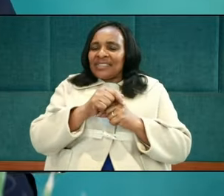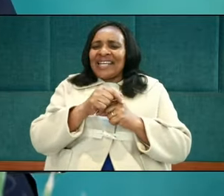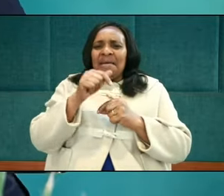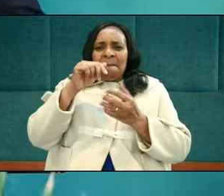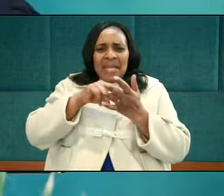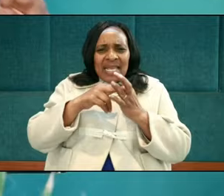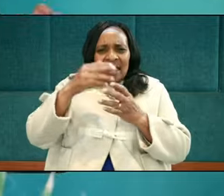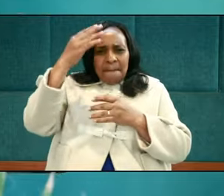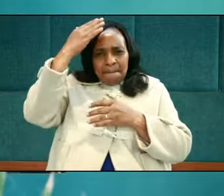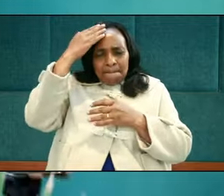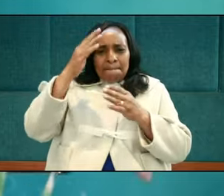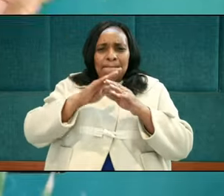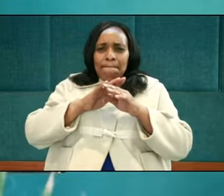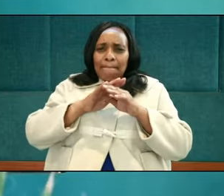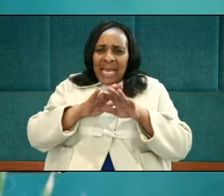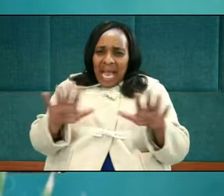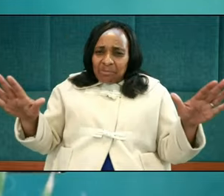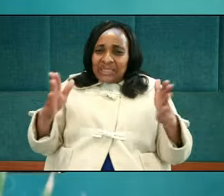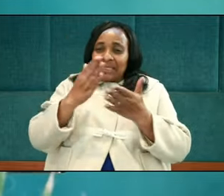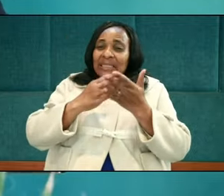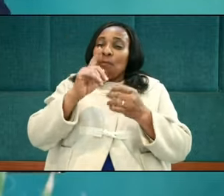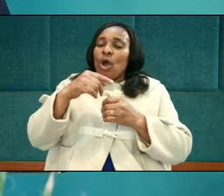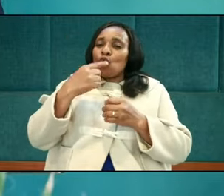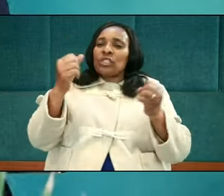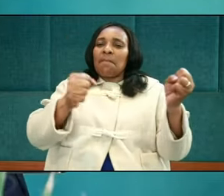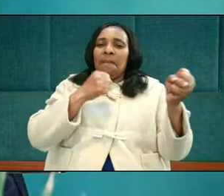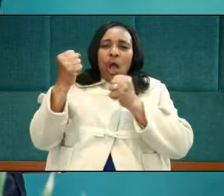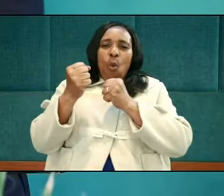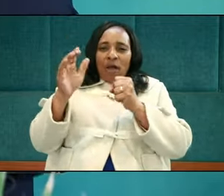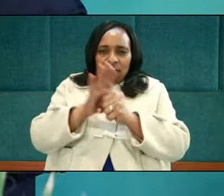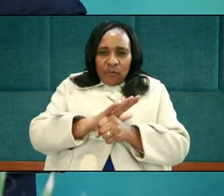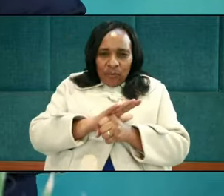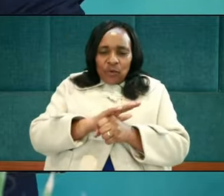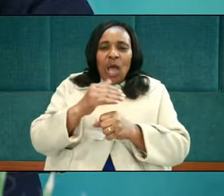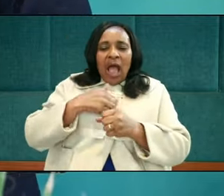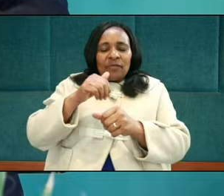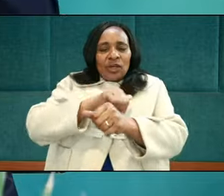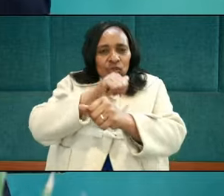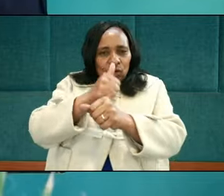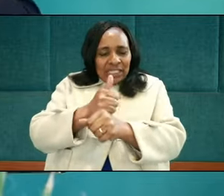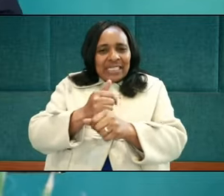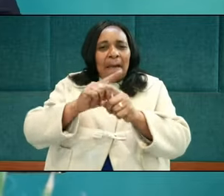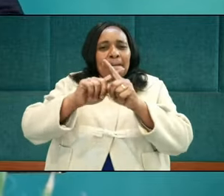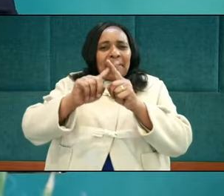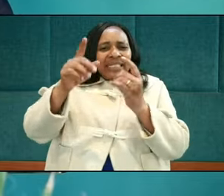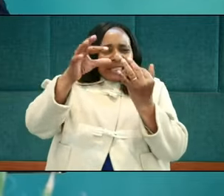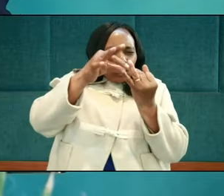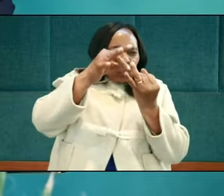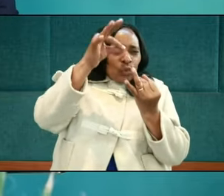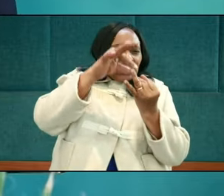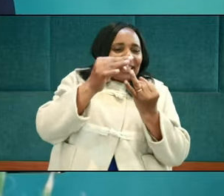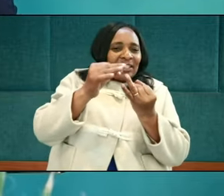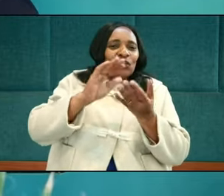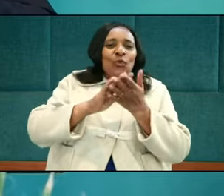meek is someone who is powerful, someone who has authority, but has chosen to